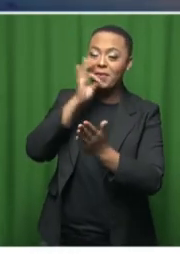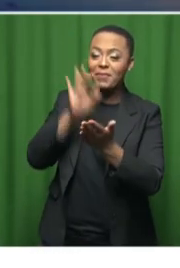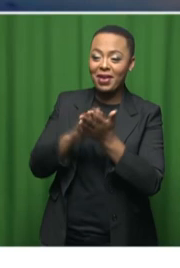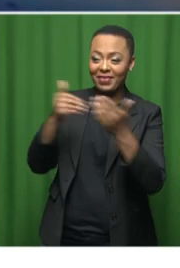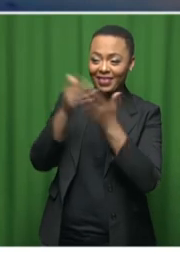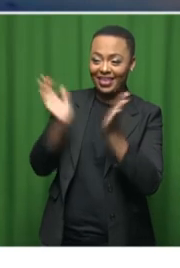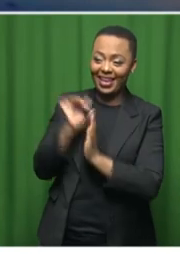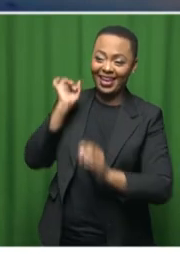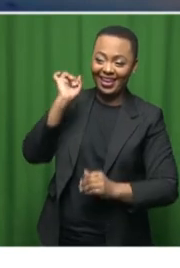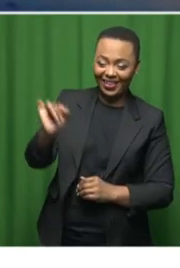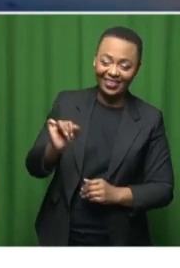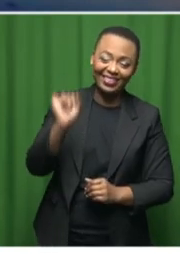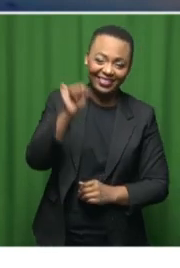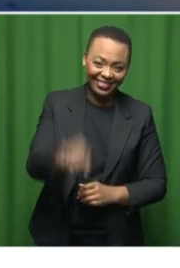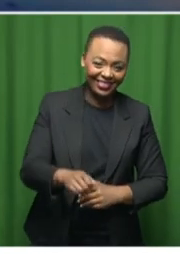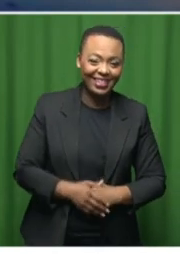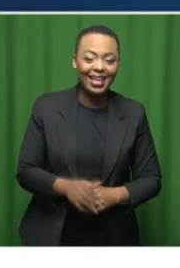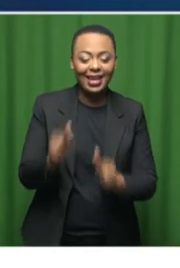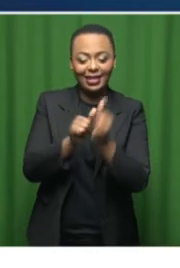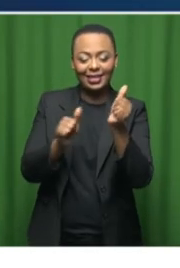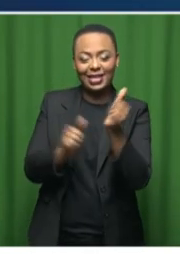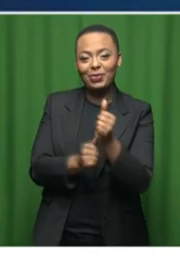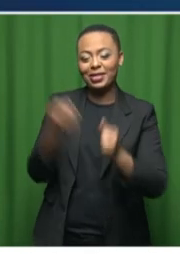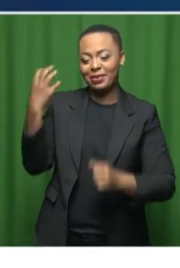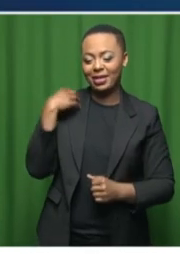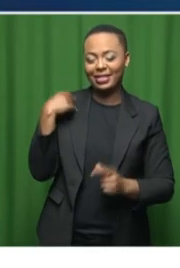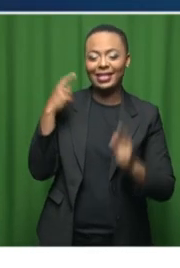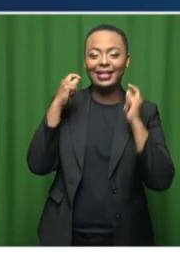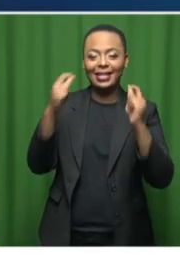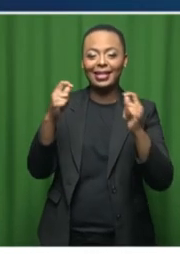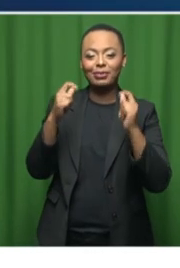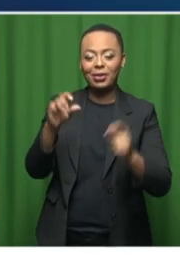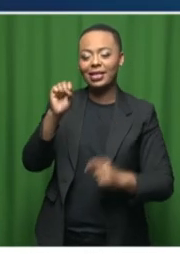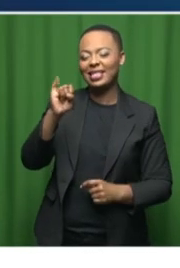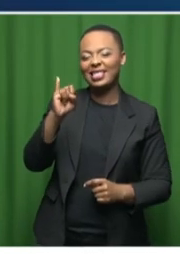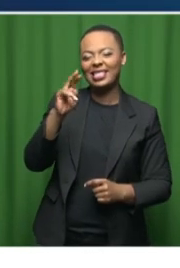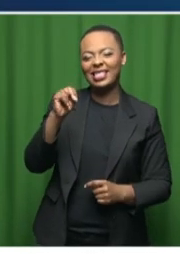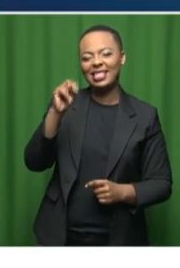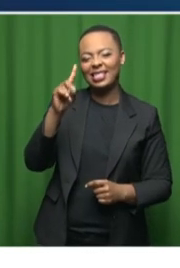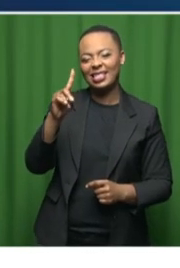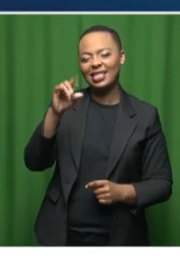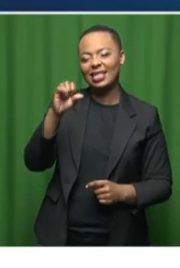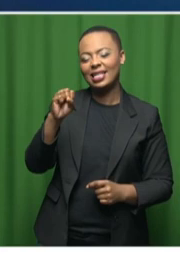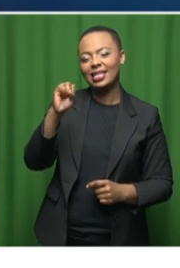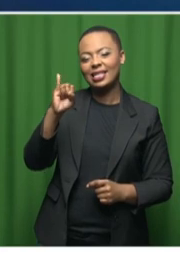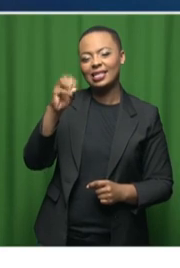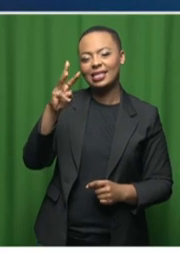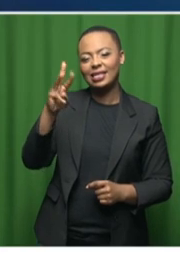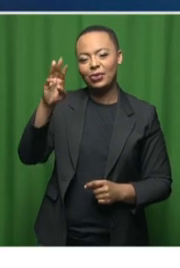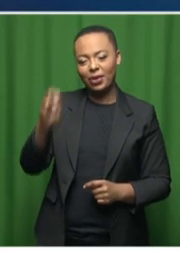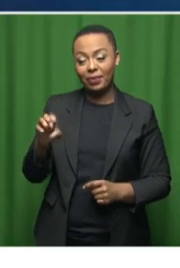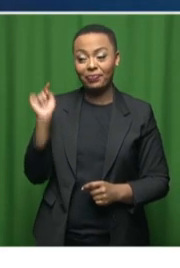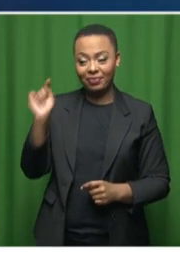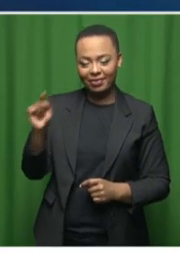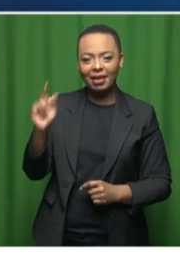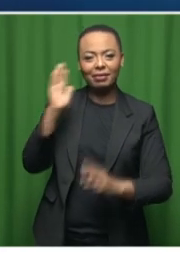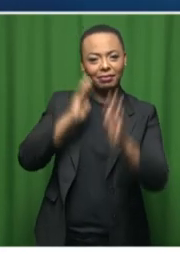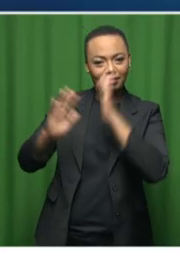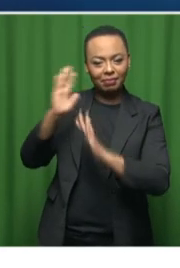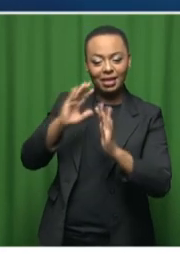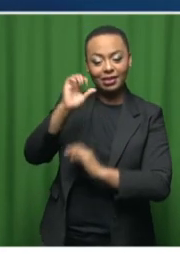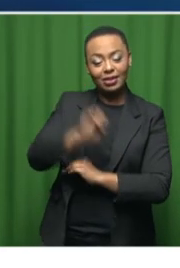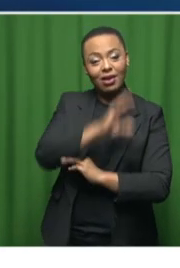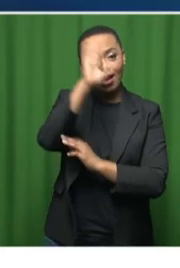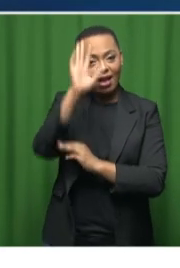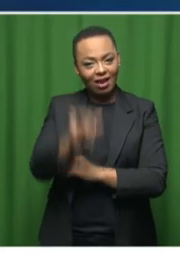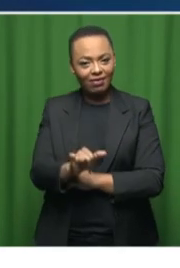as it were. And that was the Deputy Minister of Transport, Cindy Siwe Chikunga, talking to us about South Africa